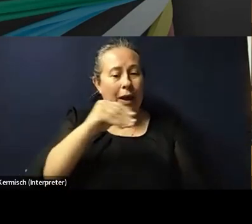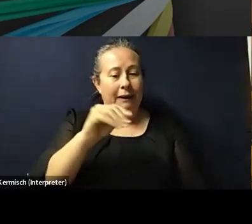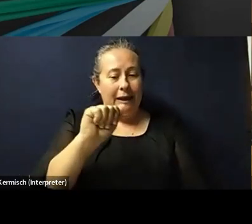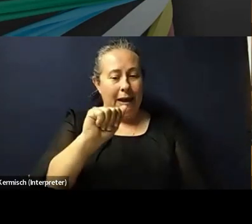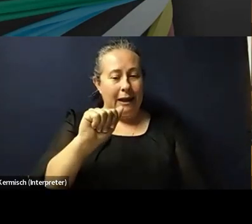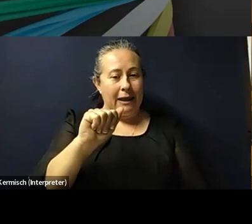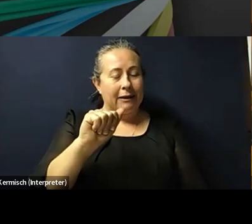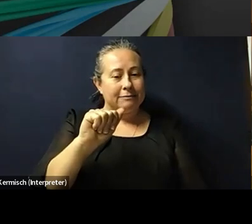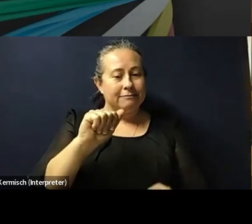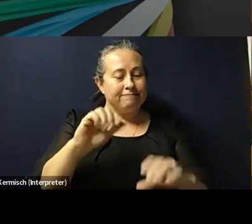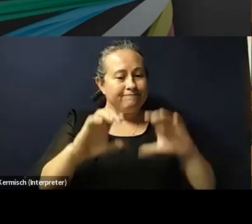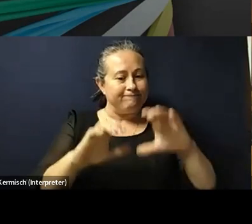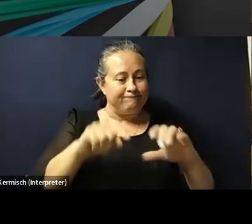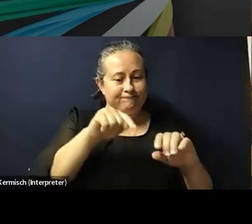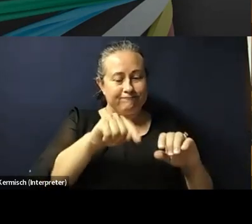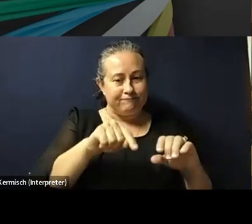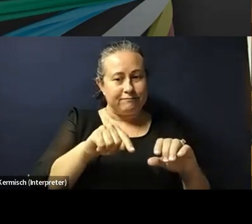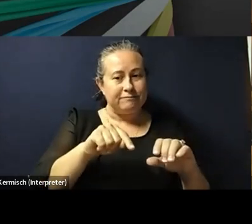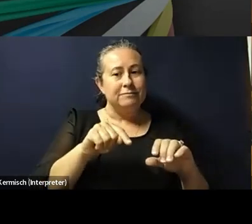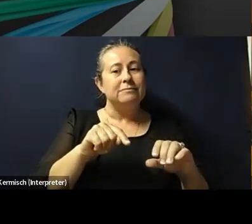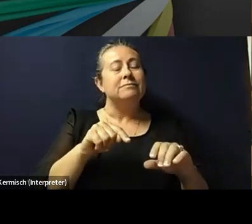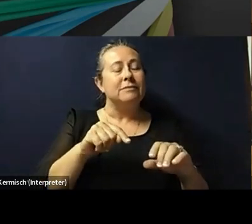send via the email that's in the chat.